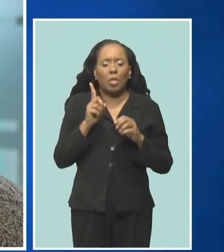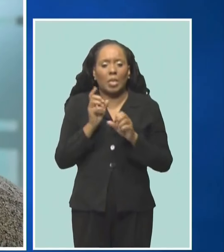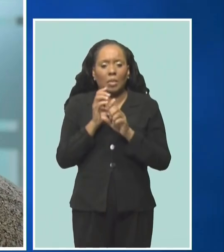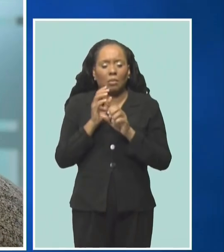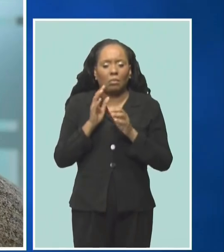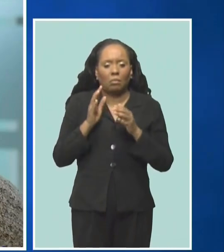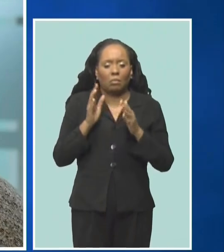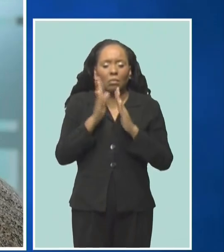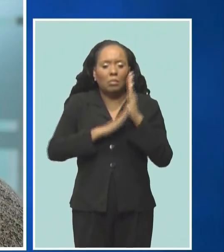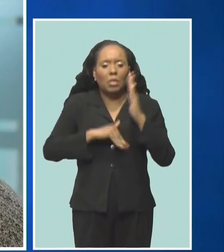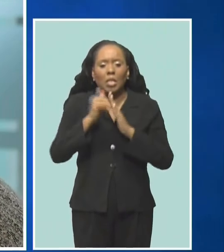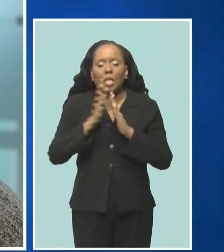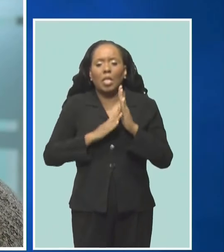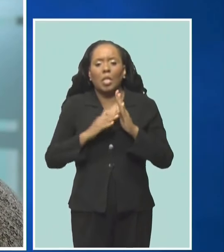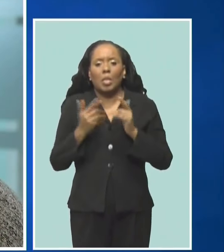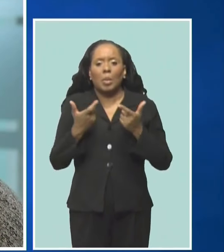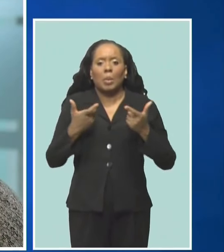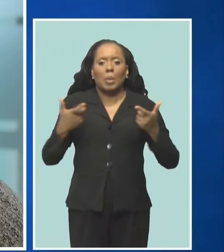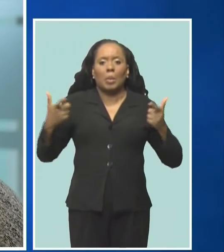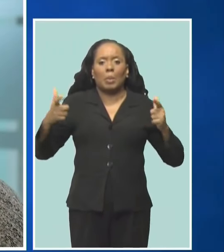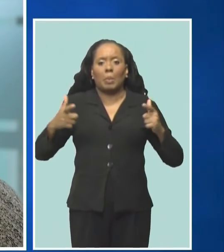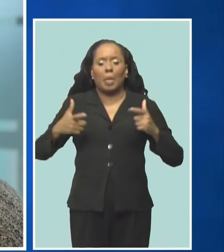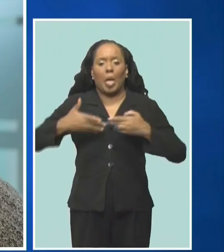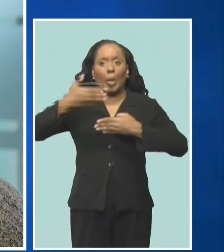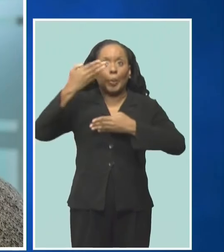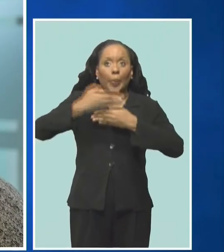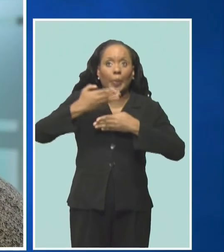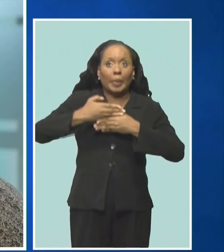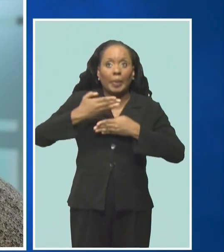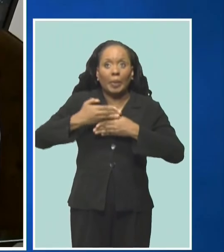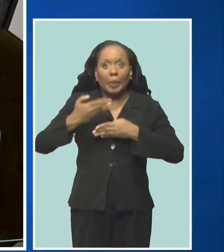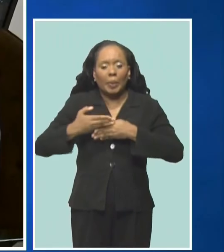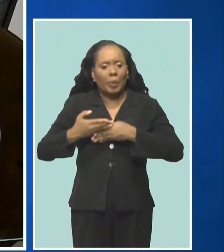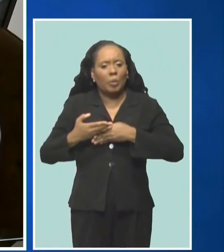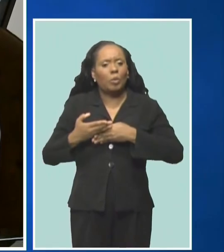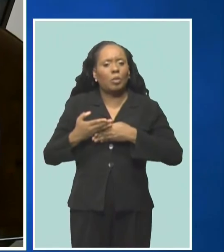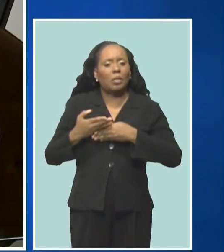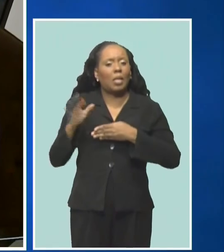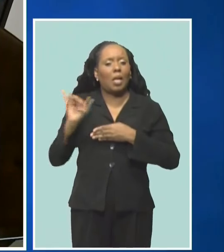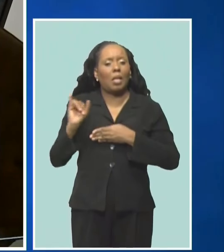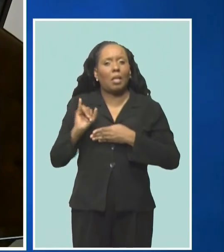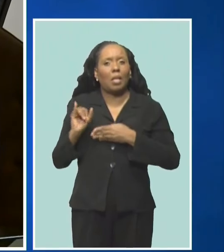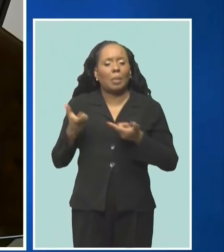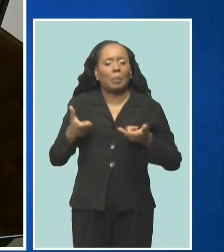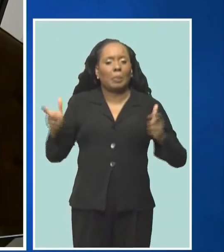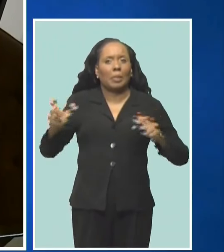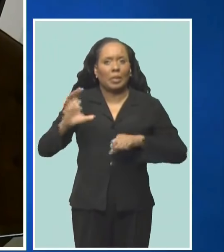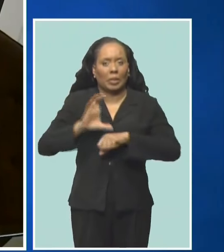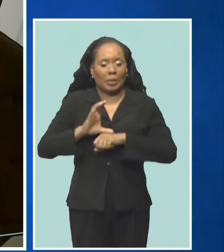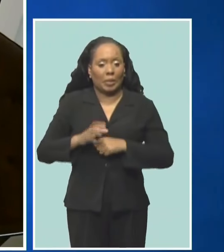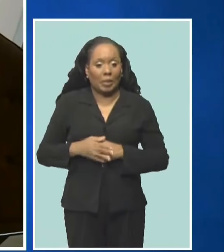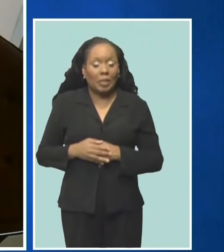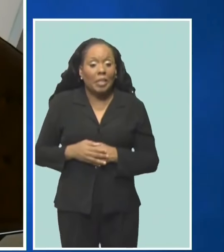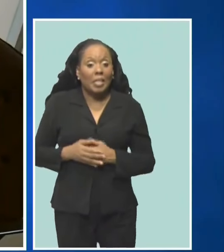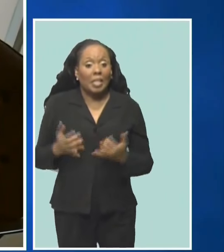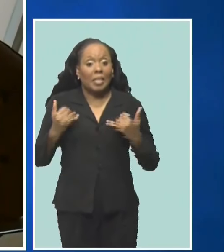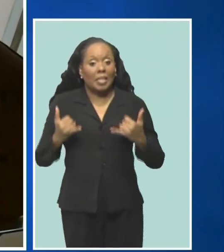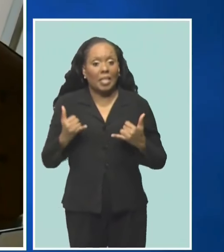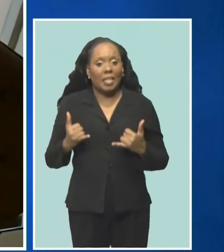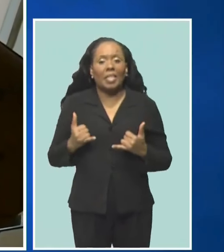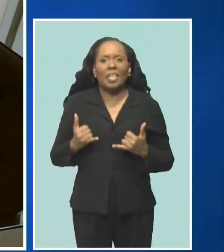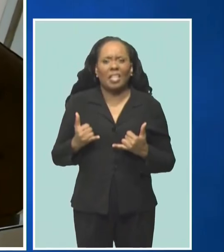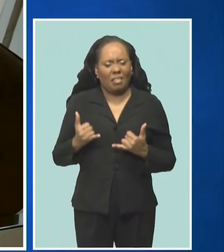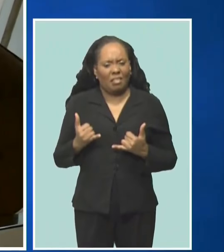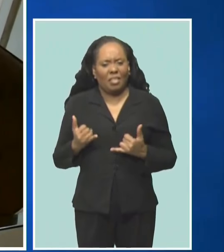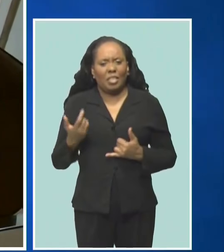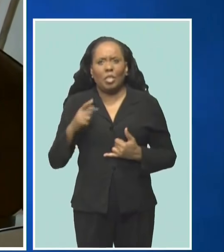windows, as well as the locket at the bottom. She says today's effort is a continuation of the roadmap